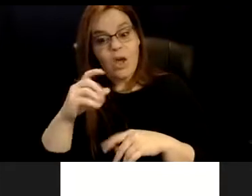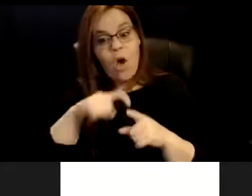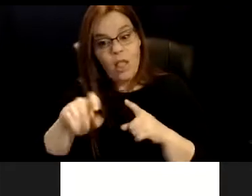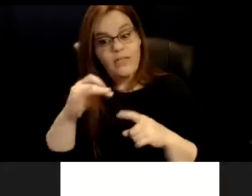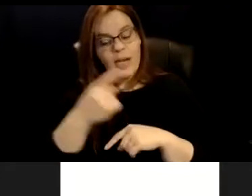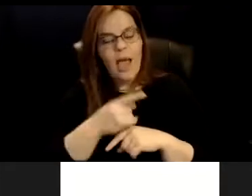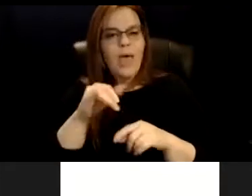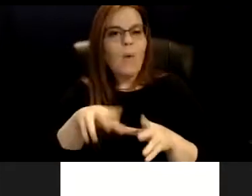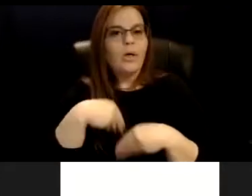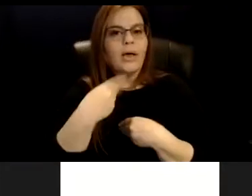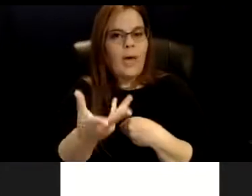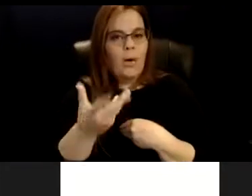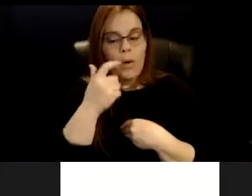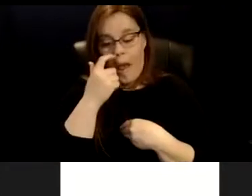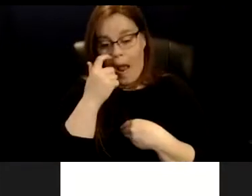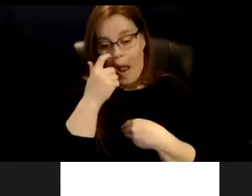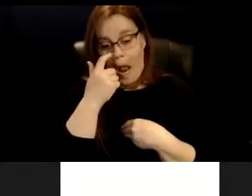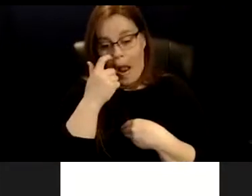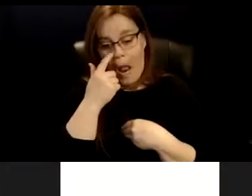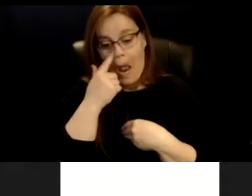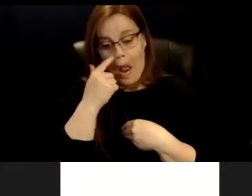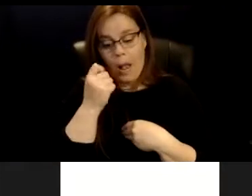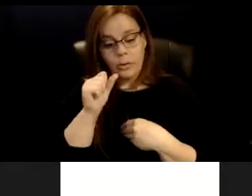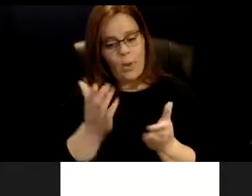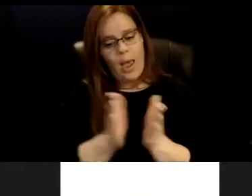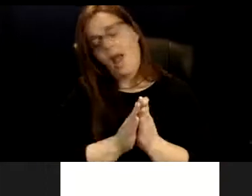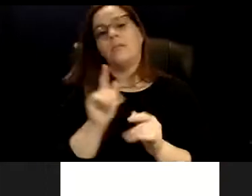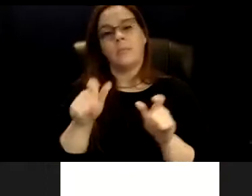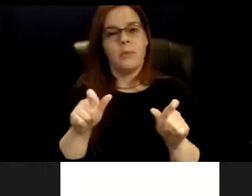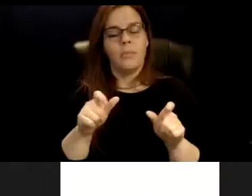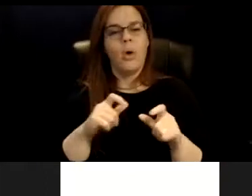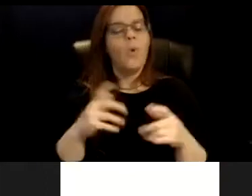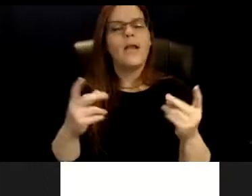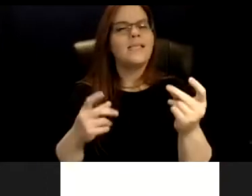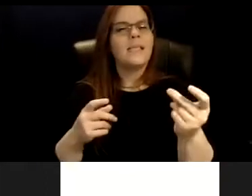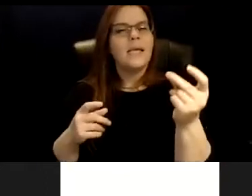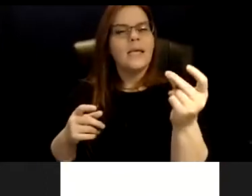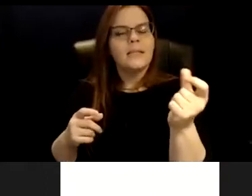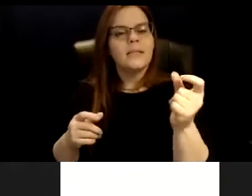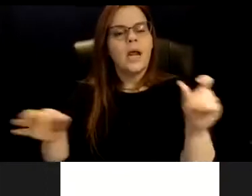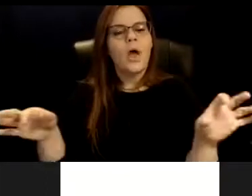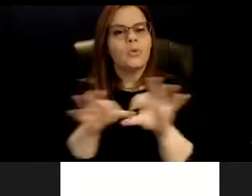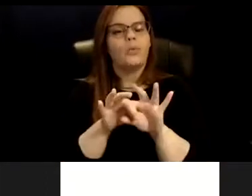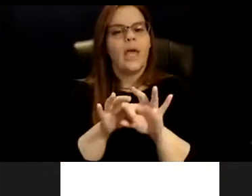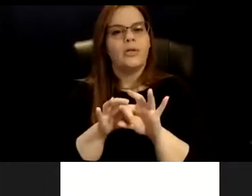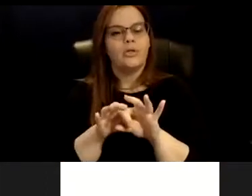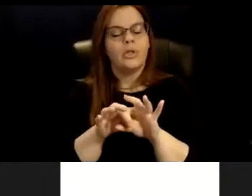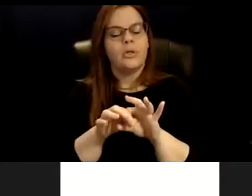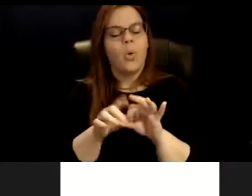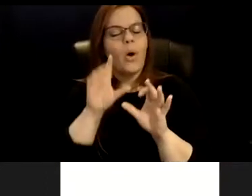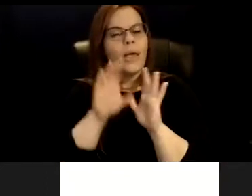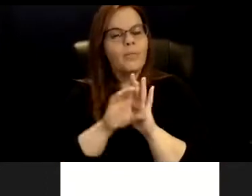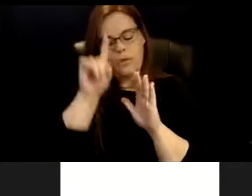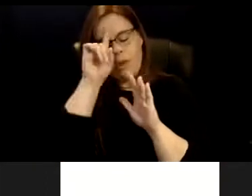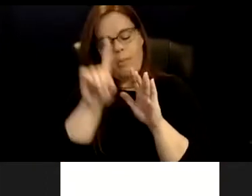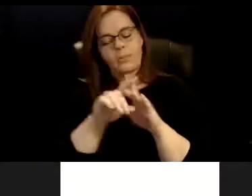come out. So I asked folks, what is the instant association when an image that shows up in your head, when